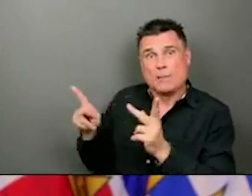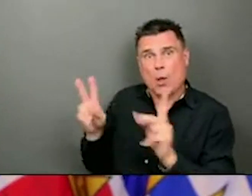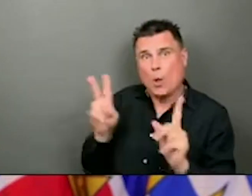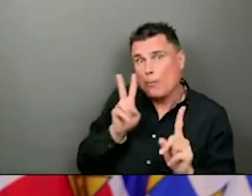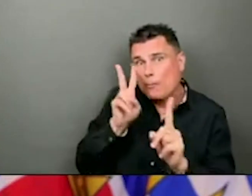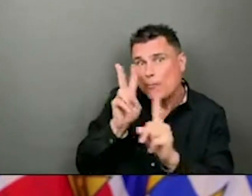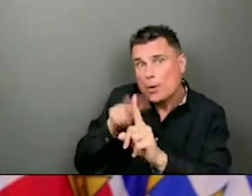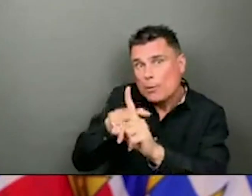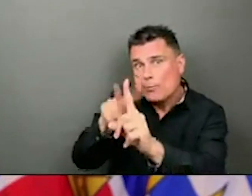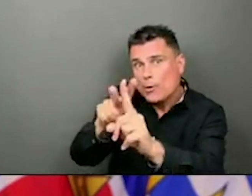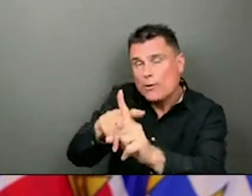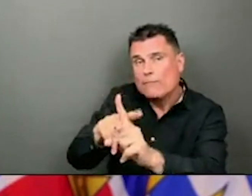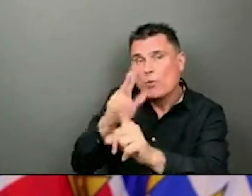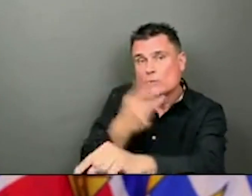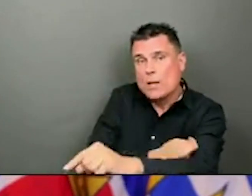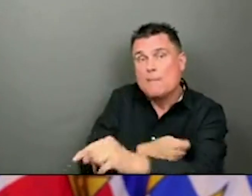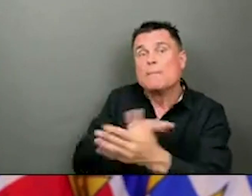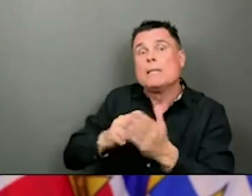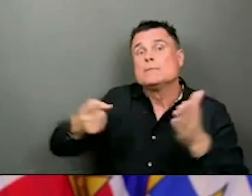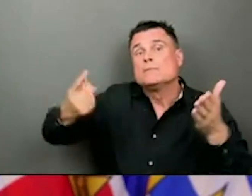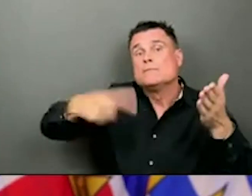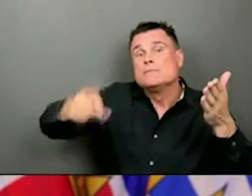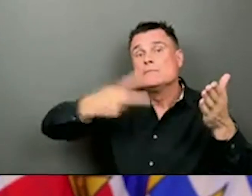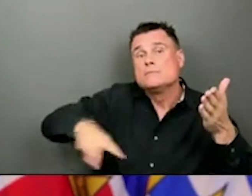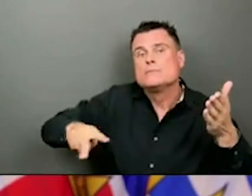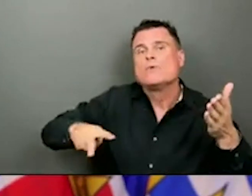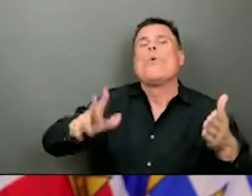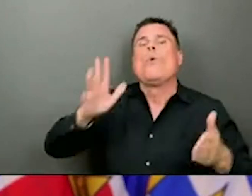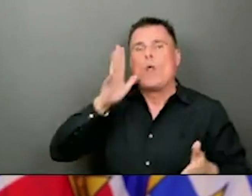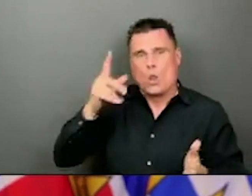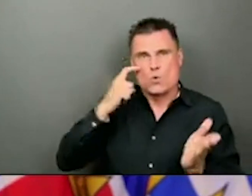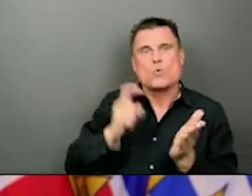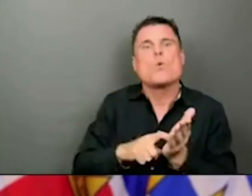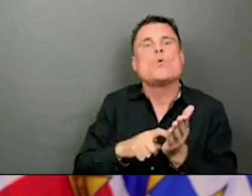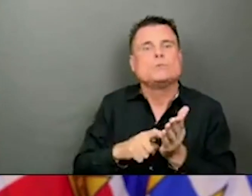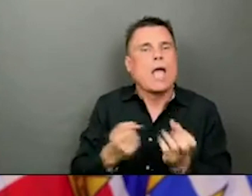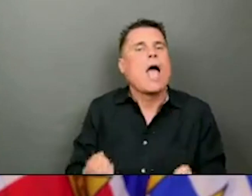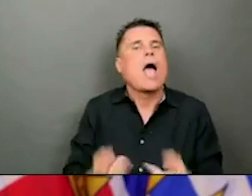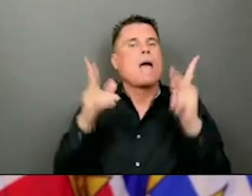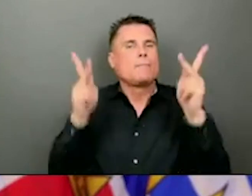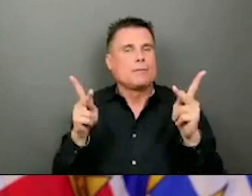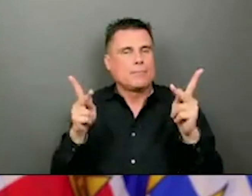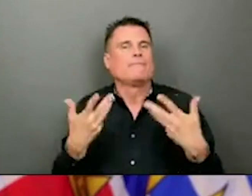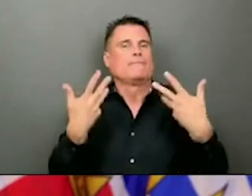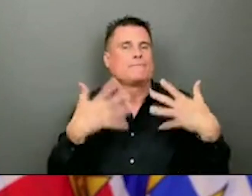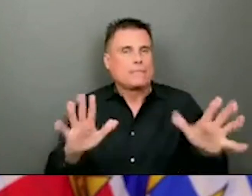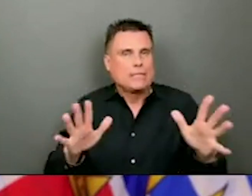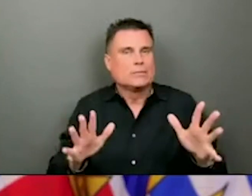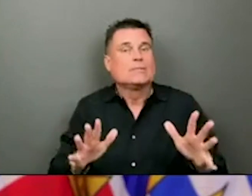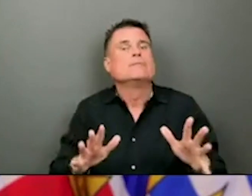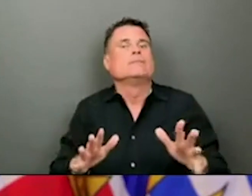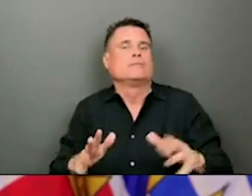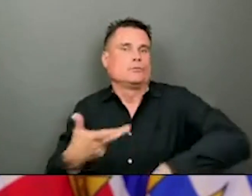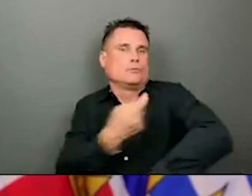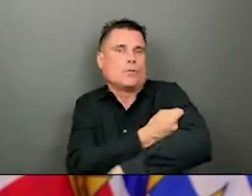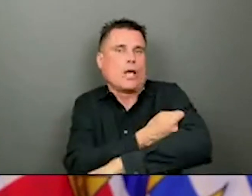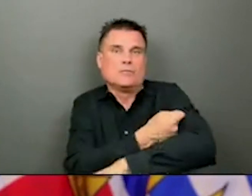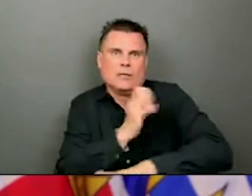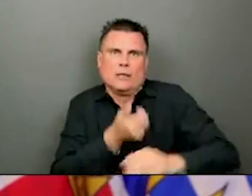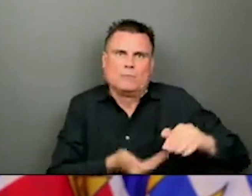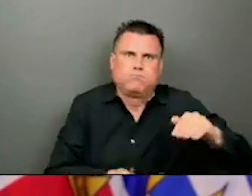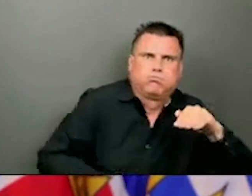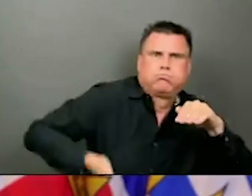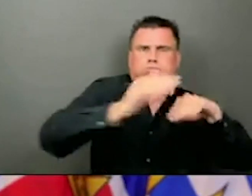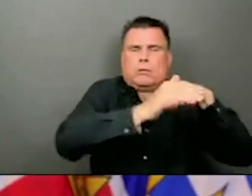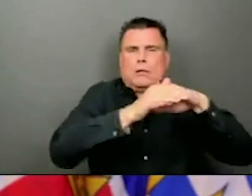the percentage of people with the dose two which is important. Right now, that's a way to increase our community protection as